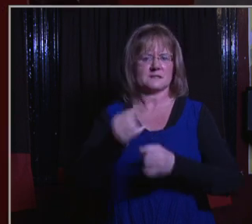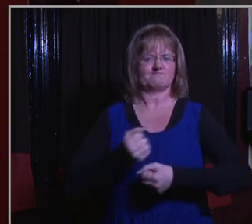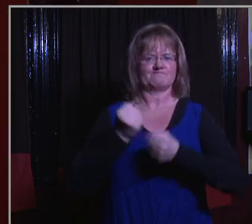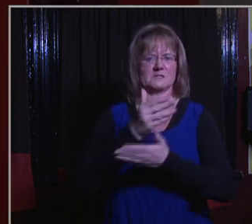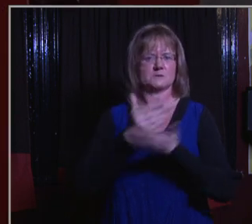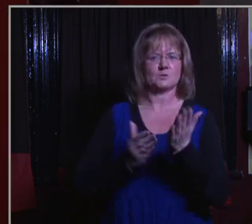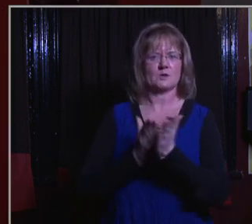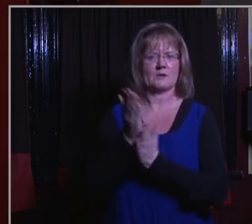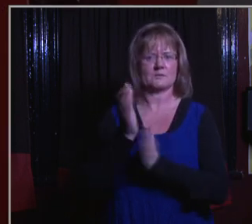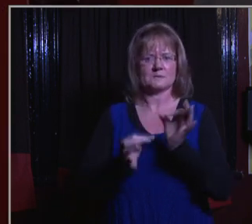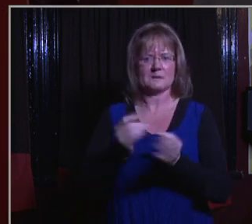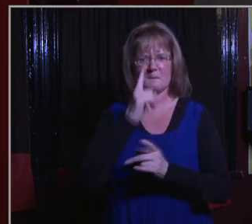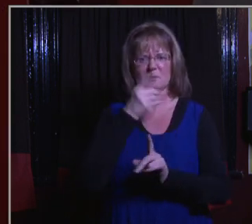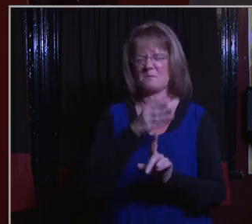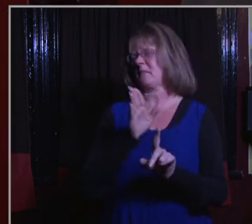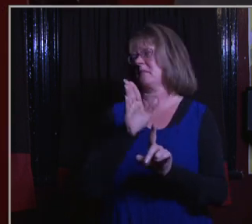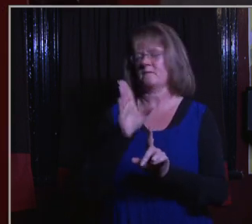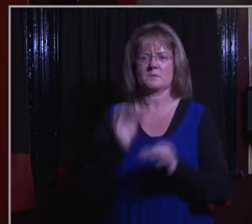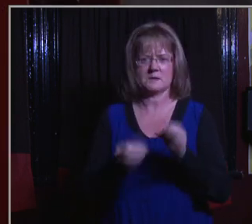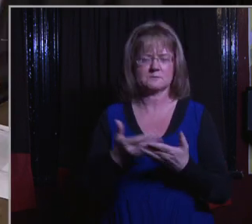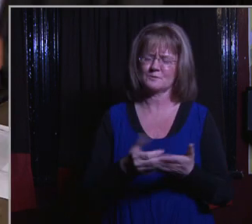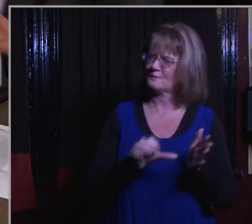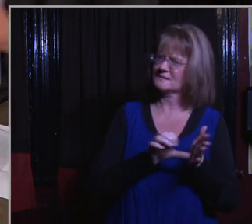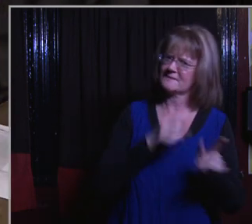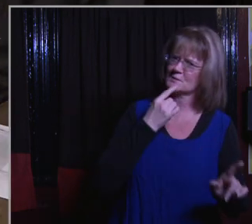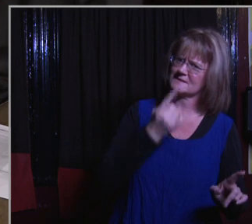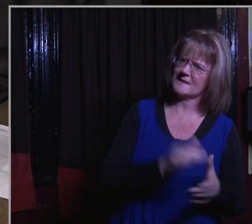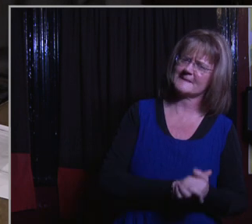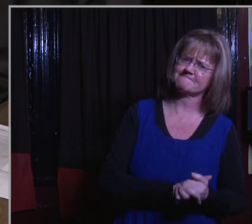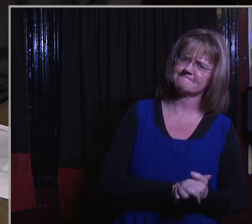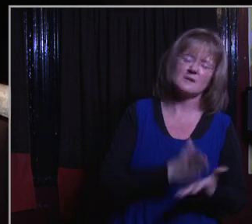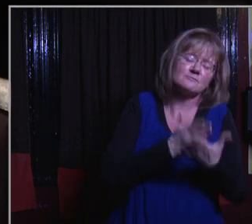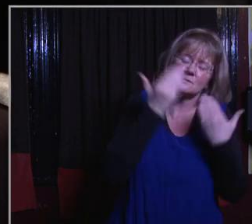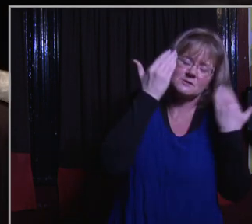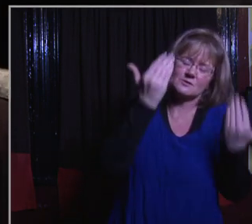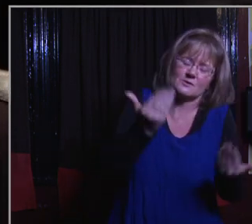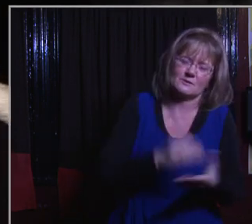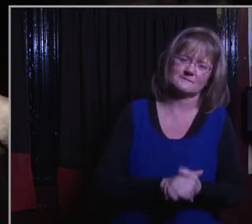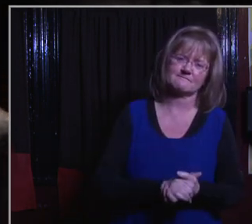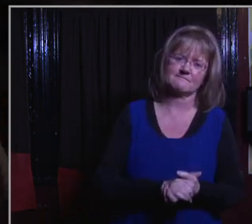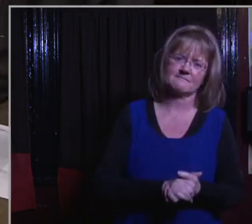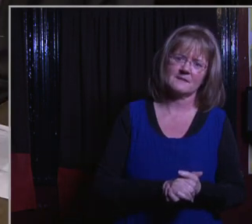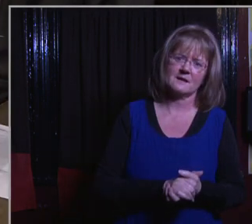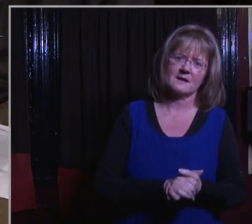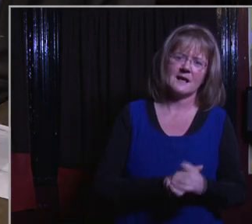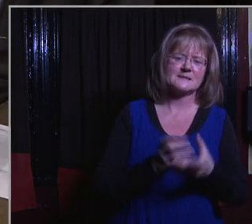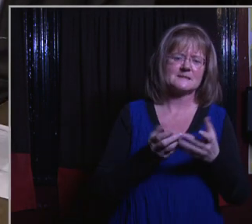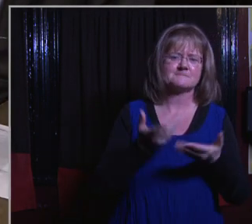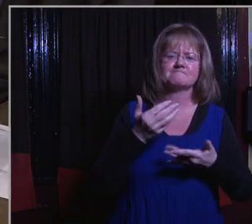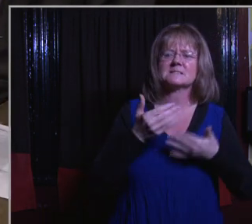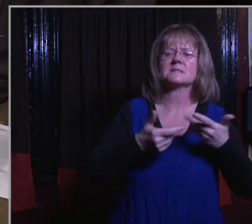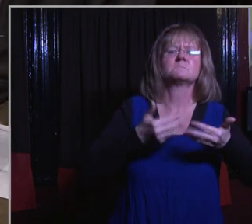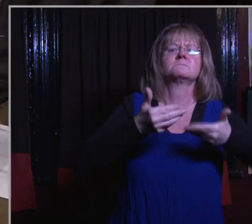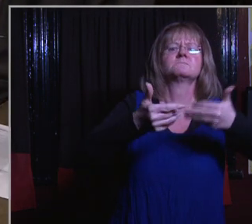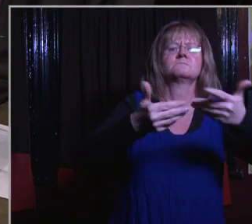has put people off politics. It's hard to say. mean we don't really know. I mean as it kind of percolates out. I mean I think a